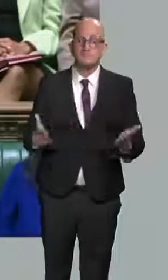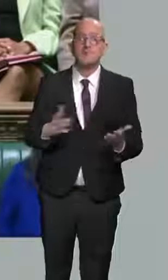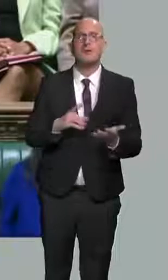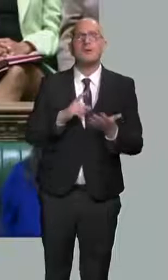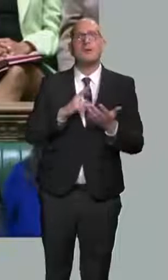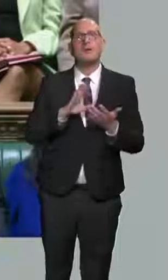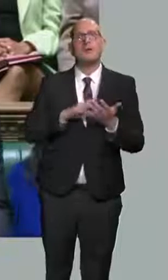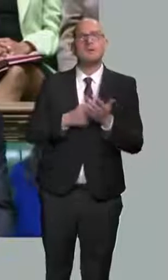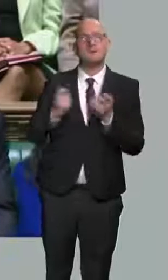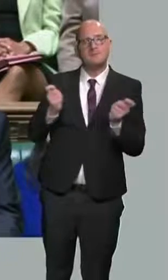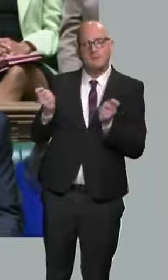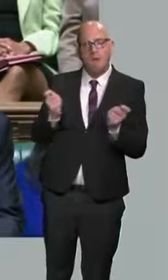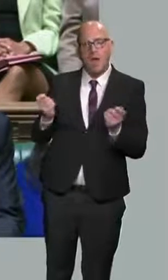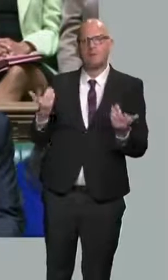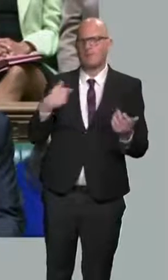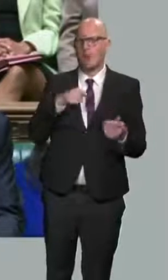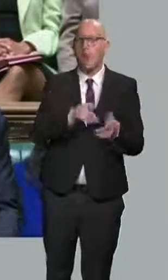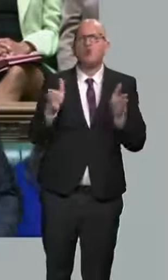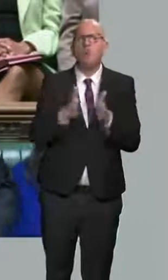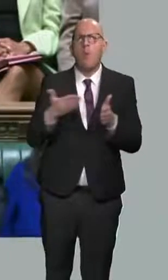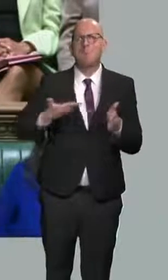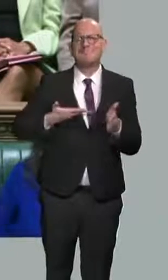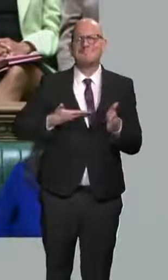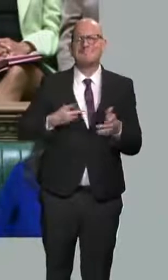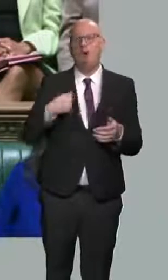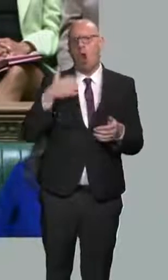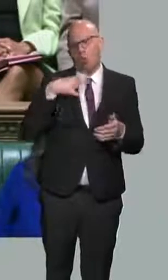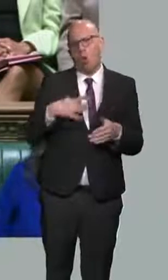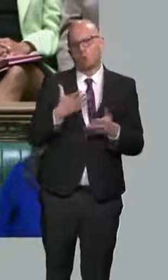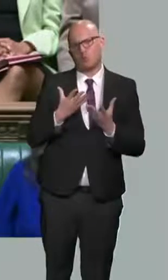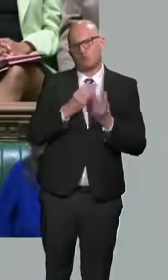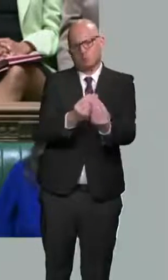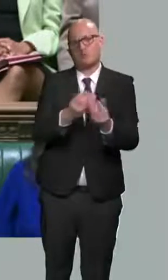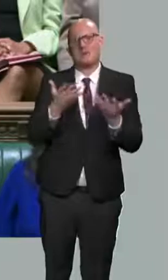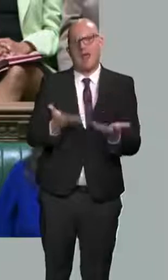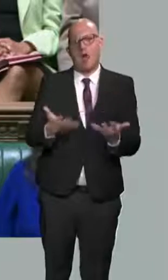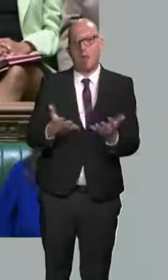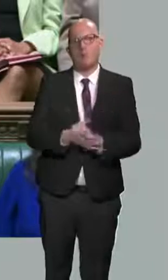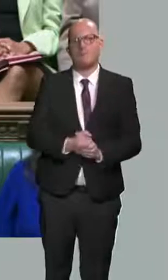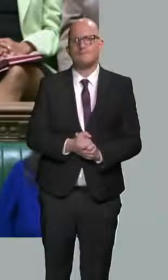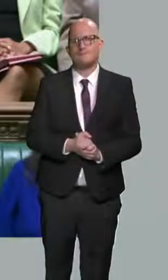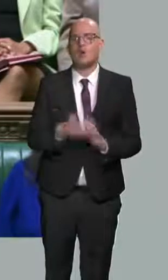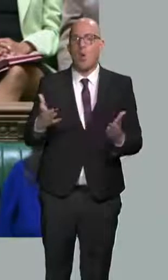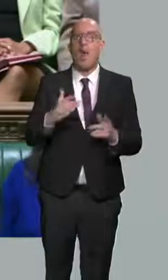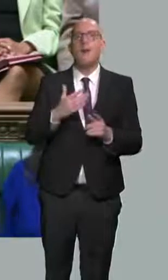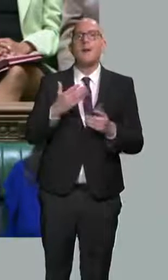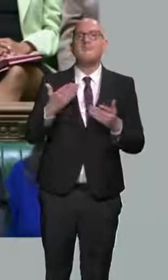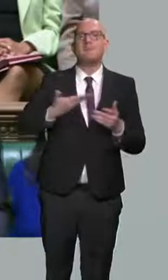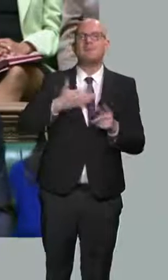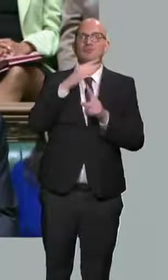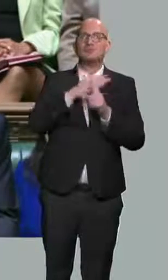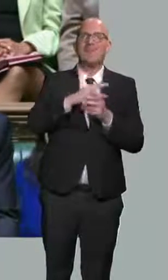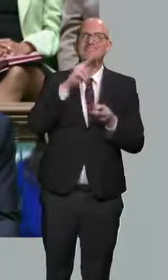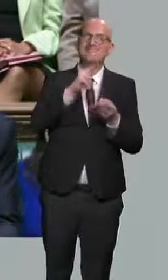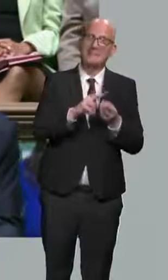smaller businesses right now. So let me remind the House of our plan. Our business rates discount will